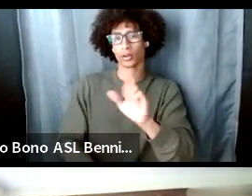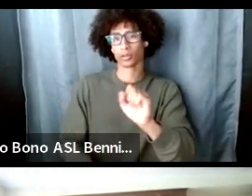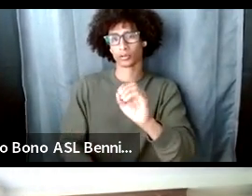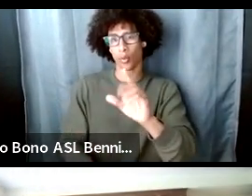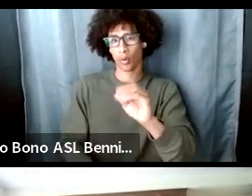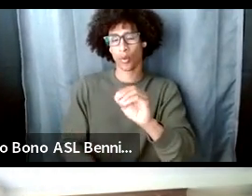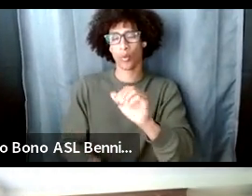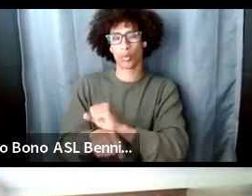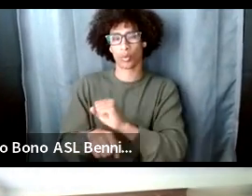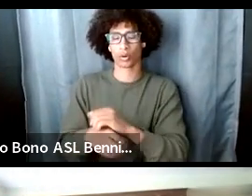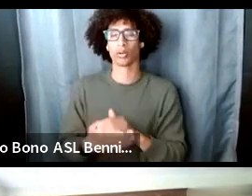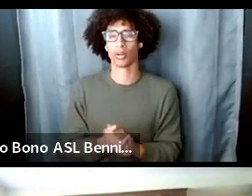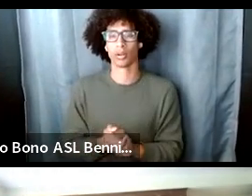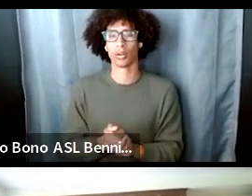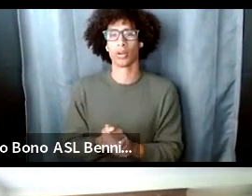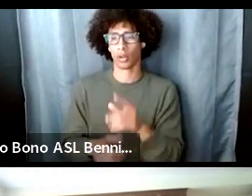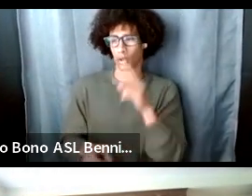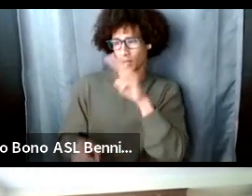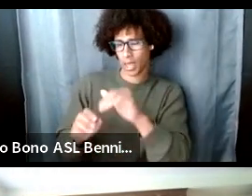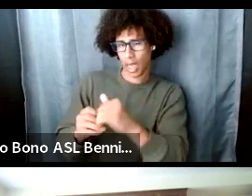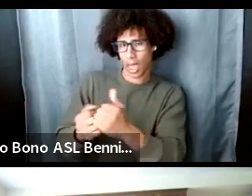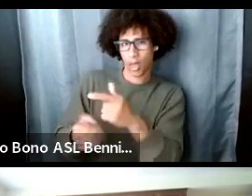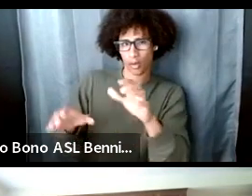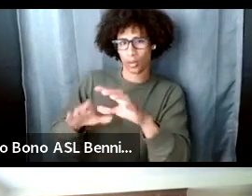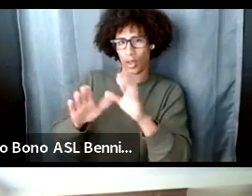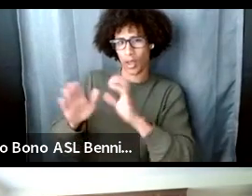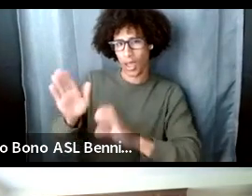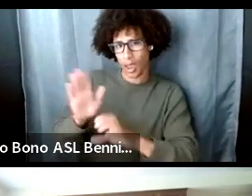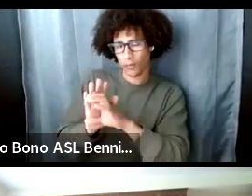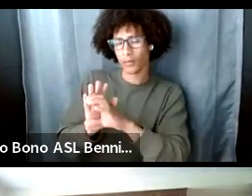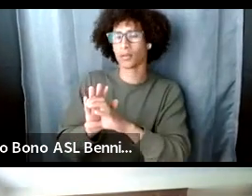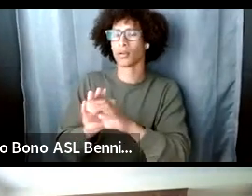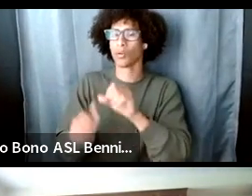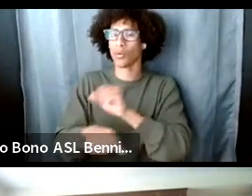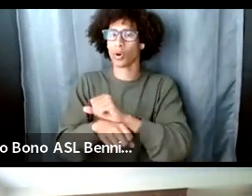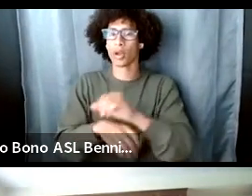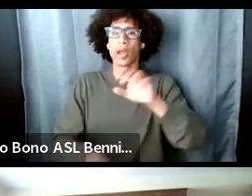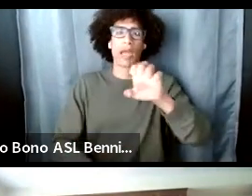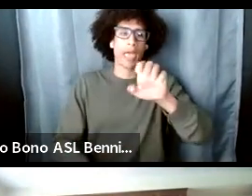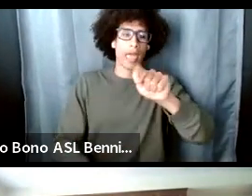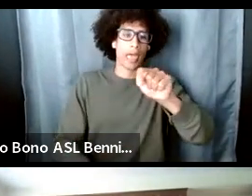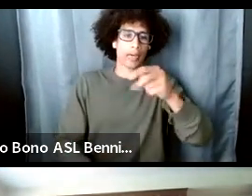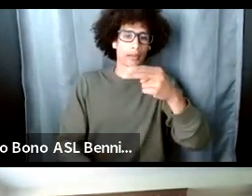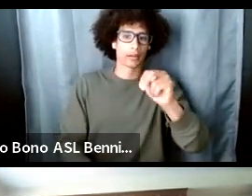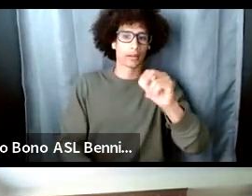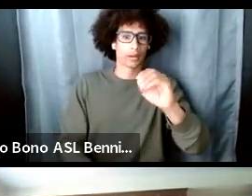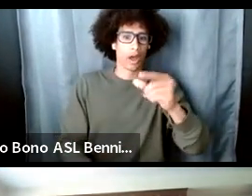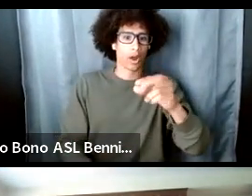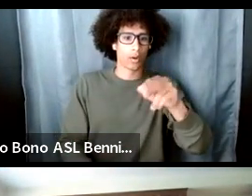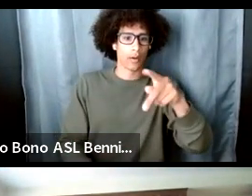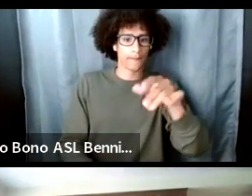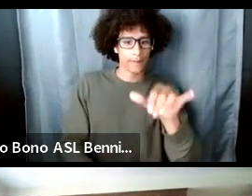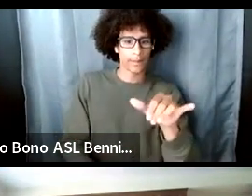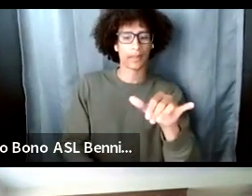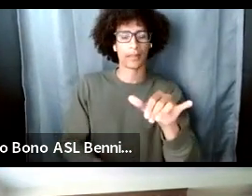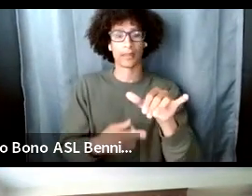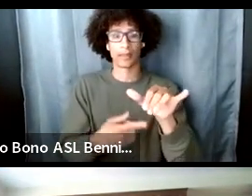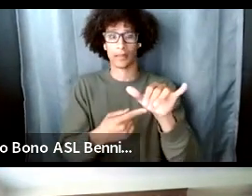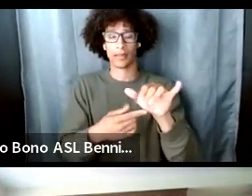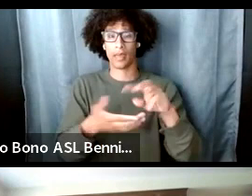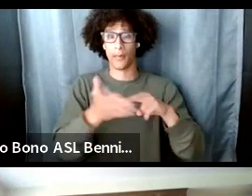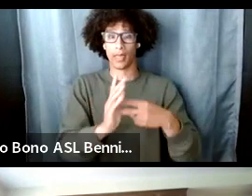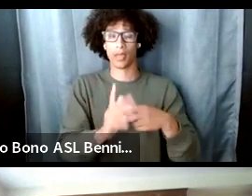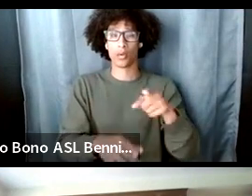work they're doing um dialect work they're doing ethnography ethnography you can literally put some put yourself in someone